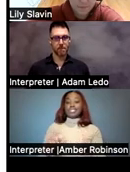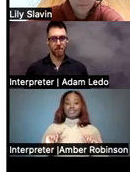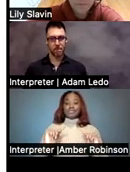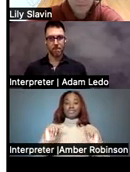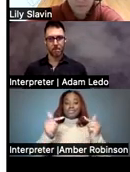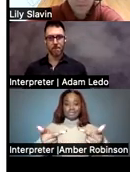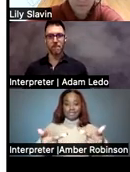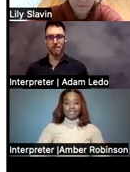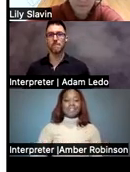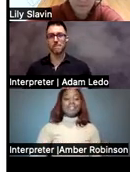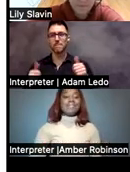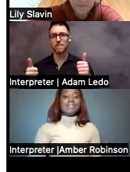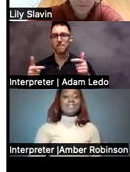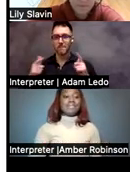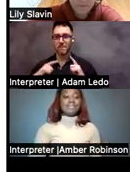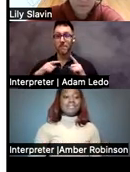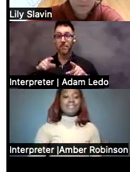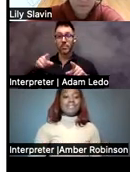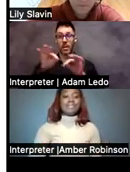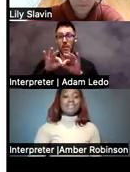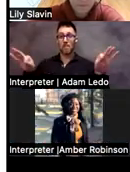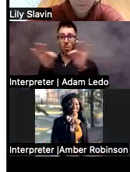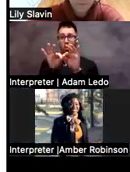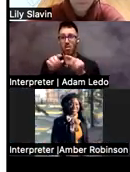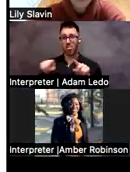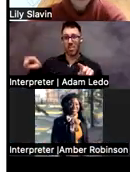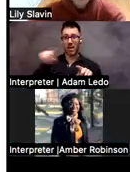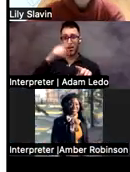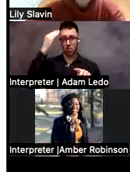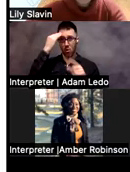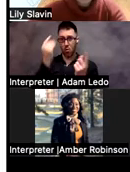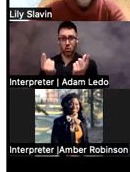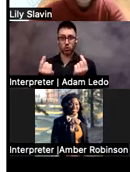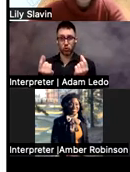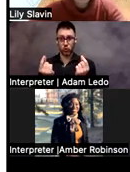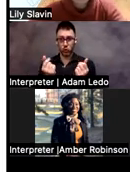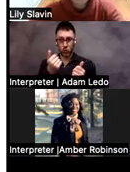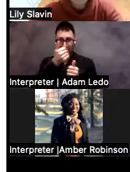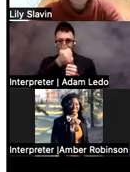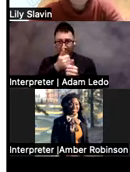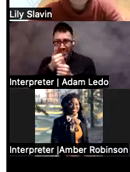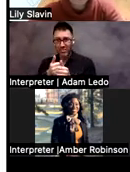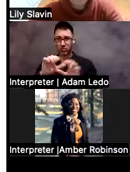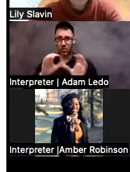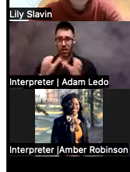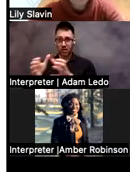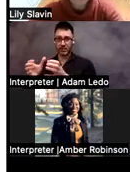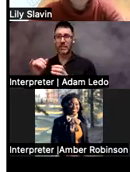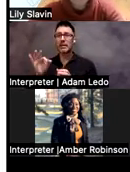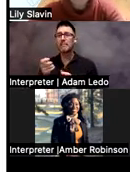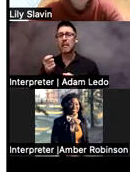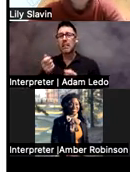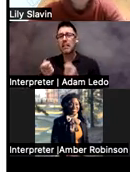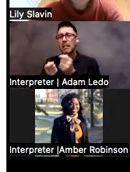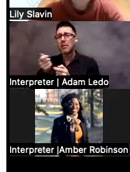It's so, so important that they know what to do every class. And even if you do little bits of training, we call it micro